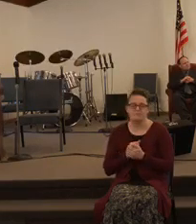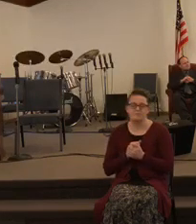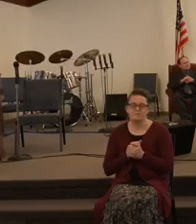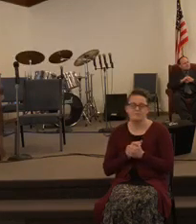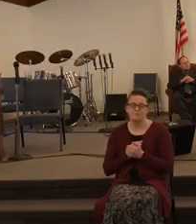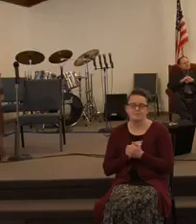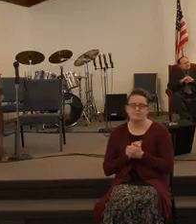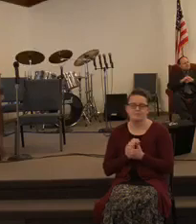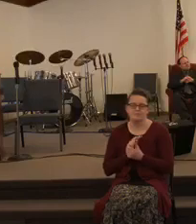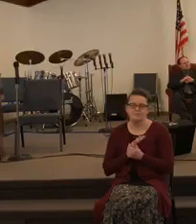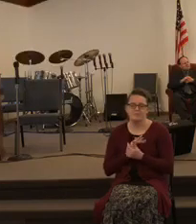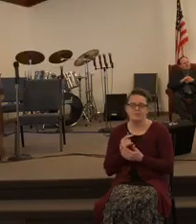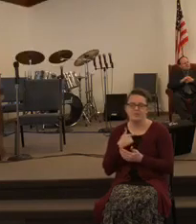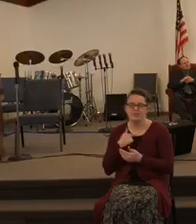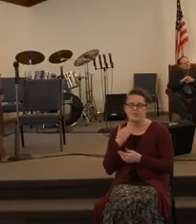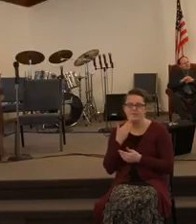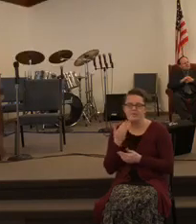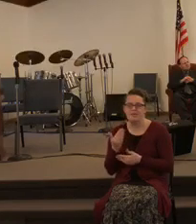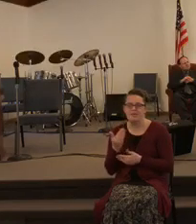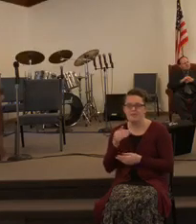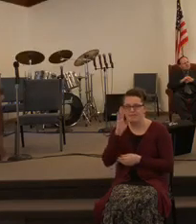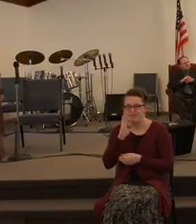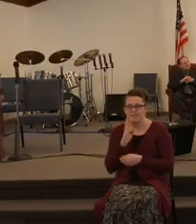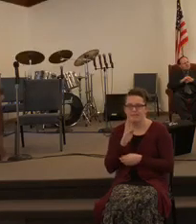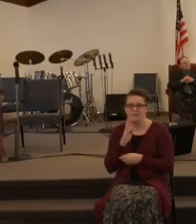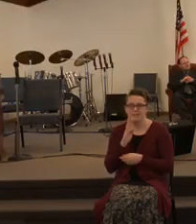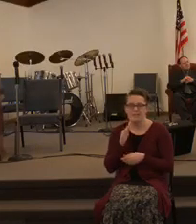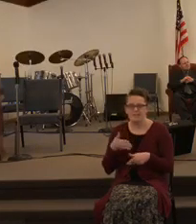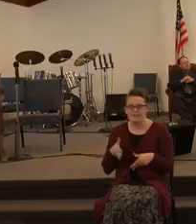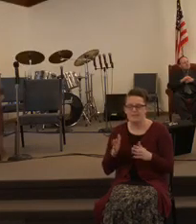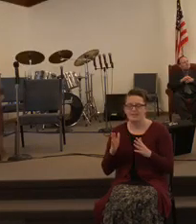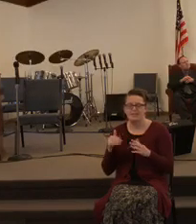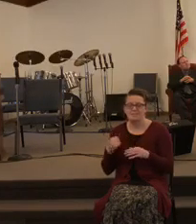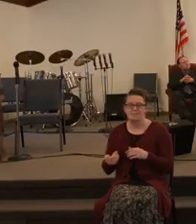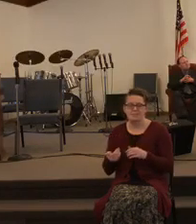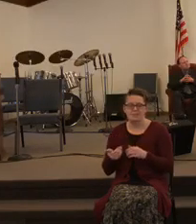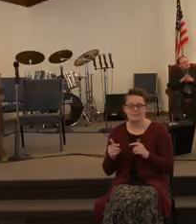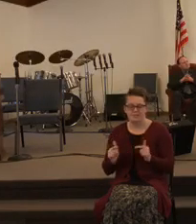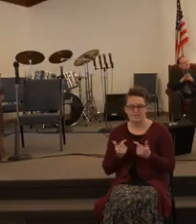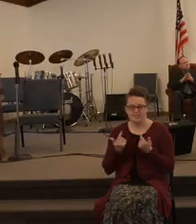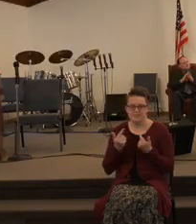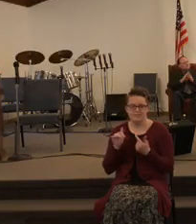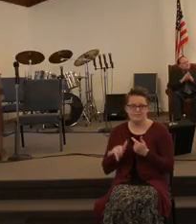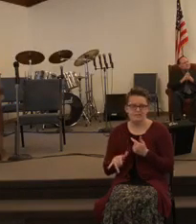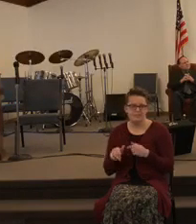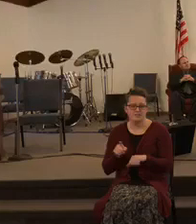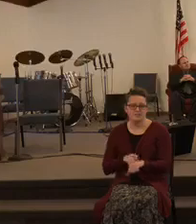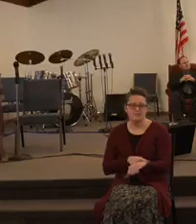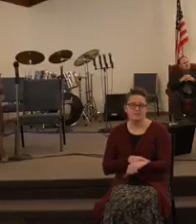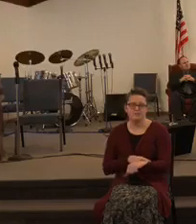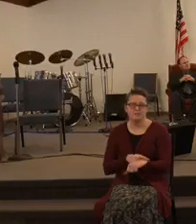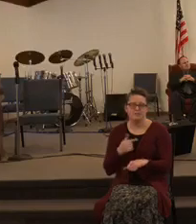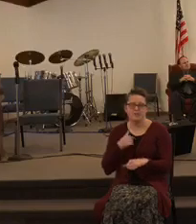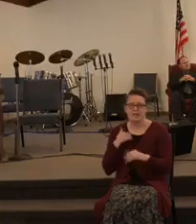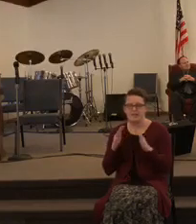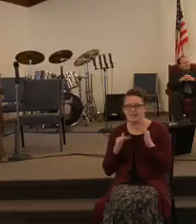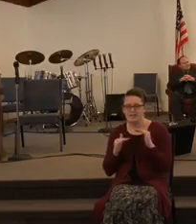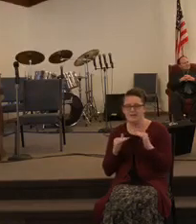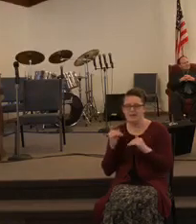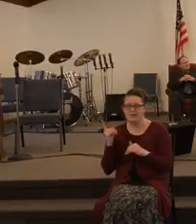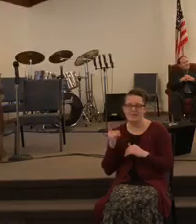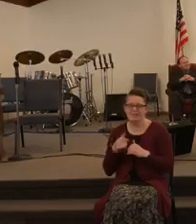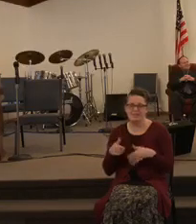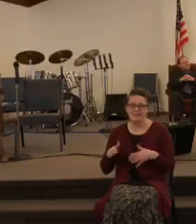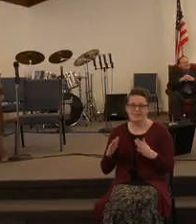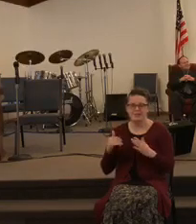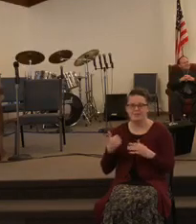And I'm just thankful that God's let me live this long. Right. I hope he extends it a little bit. Yeah.